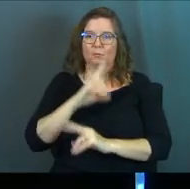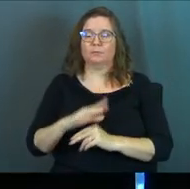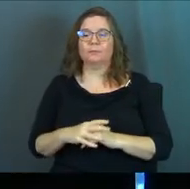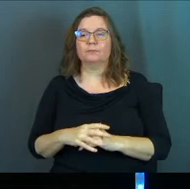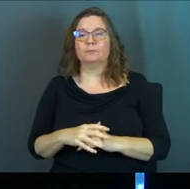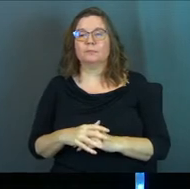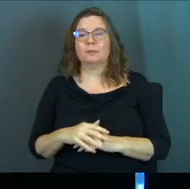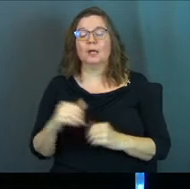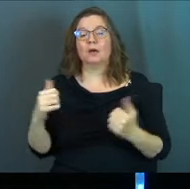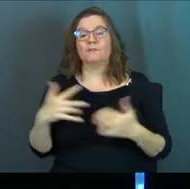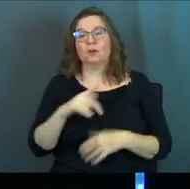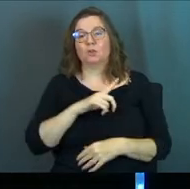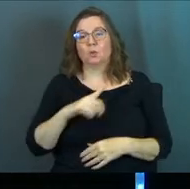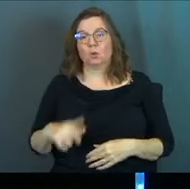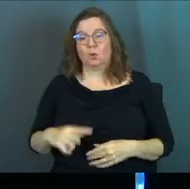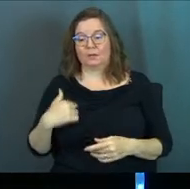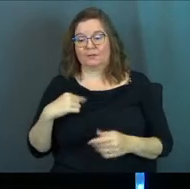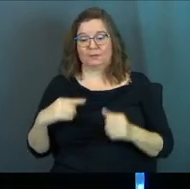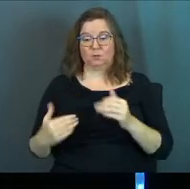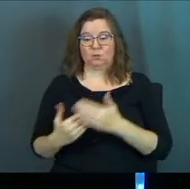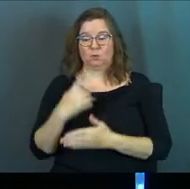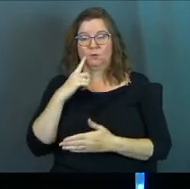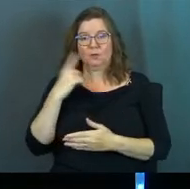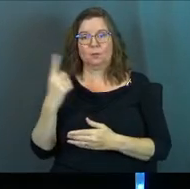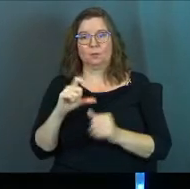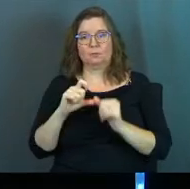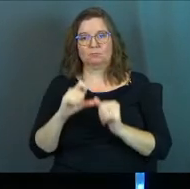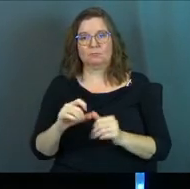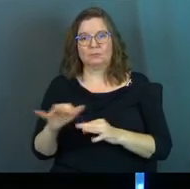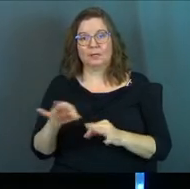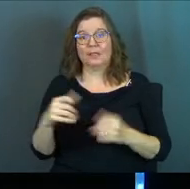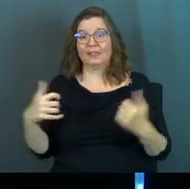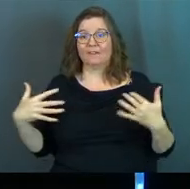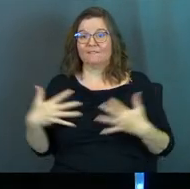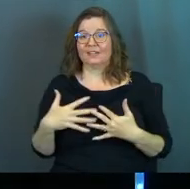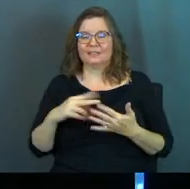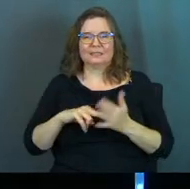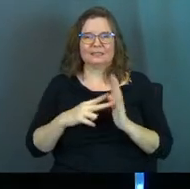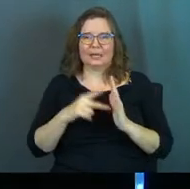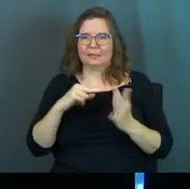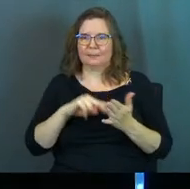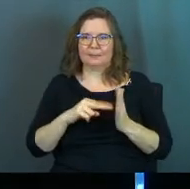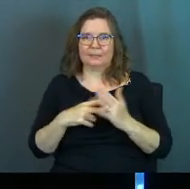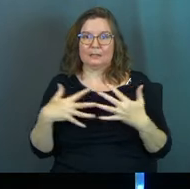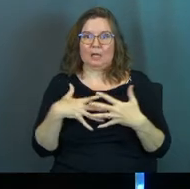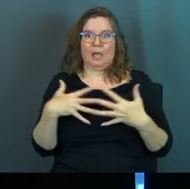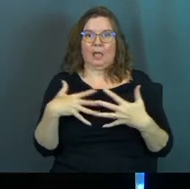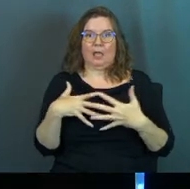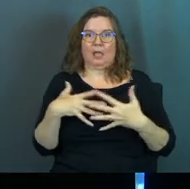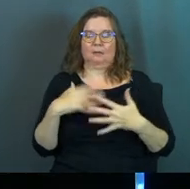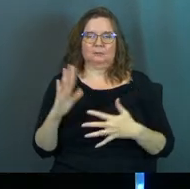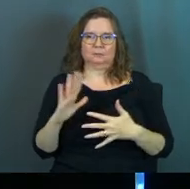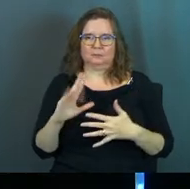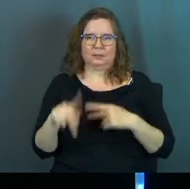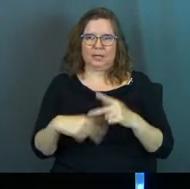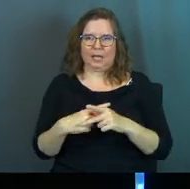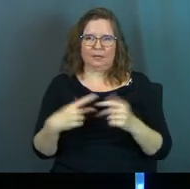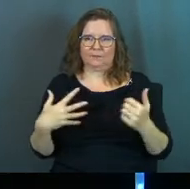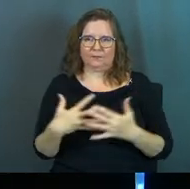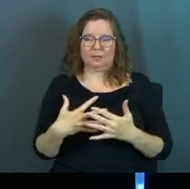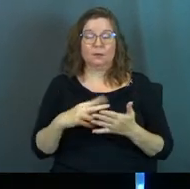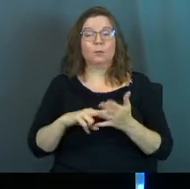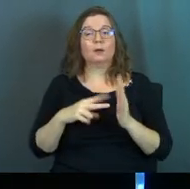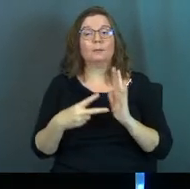not been with us before, this is something we consistently explain. That word fear there does not mean scared kind of fear.